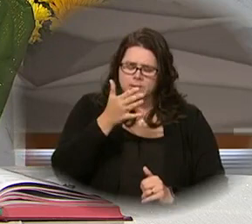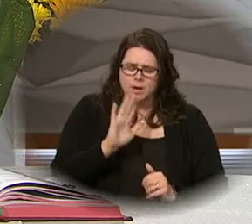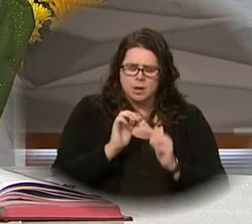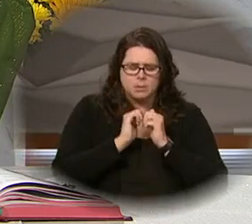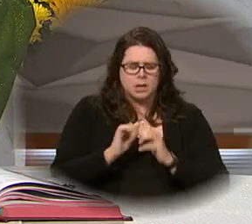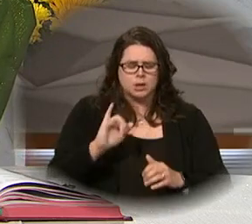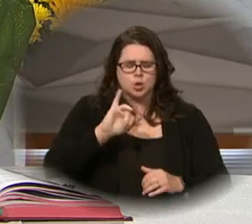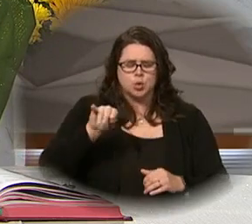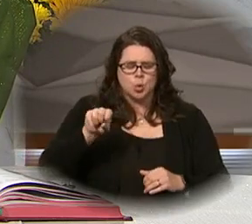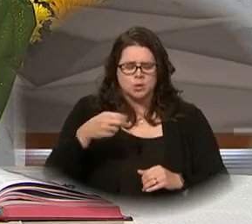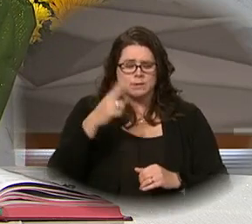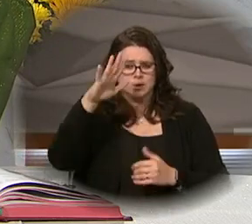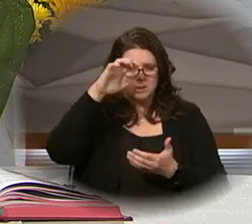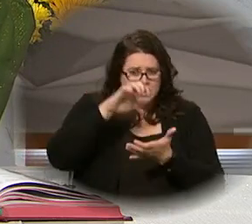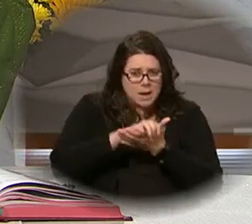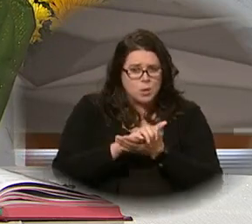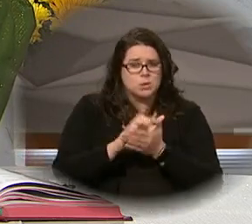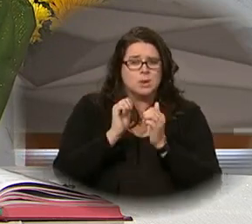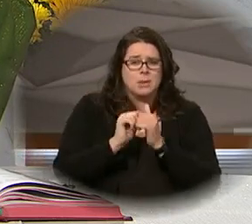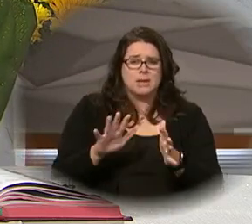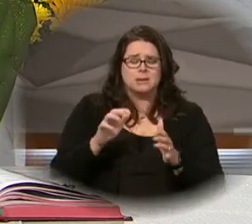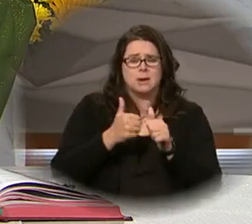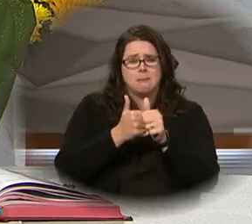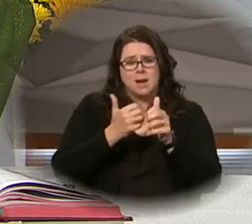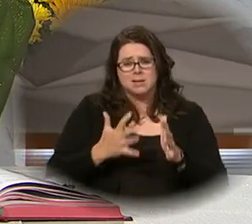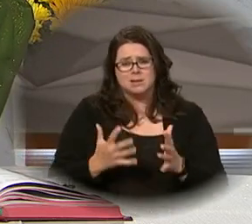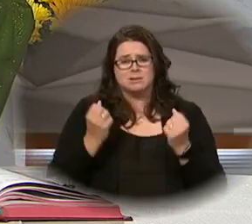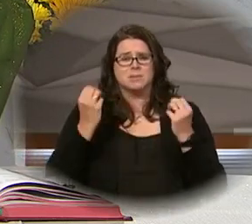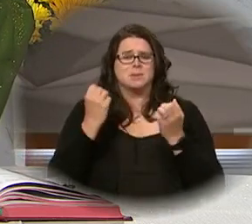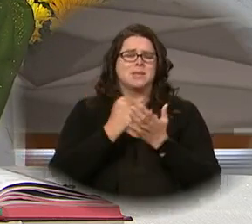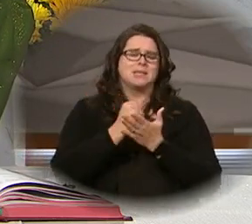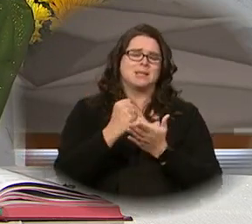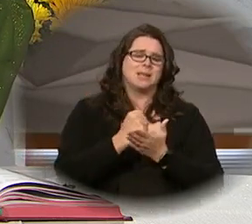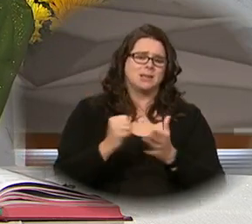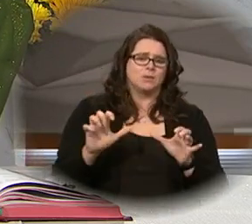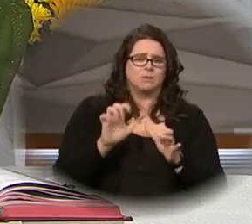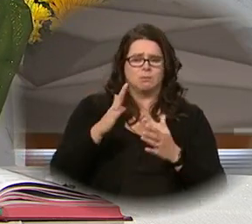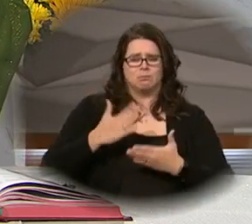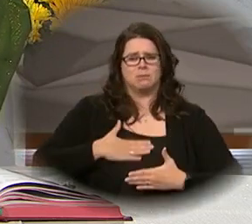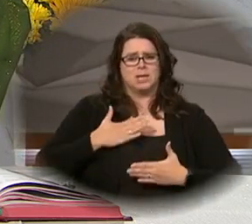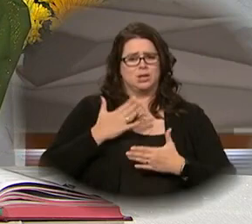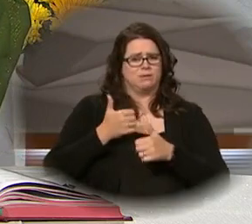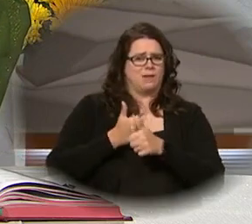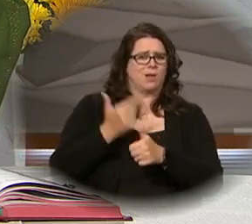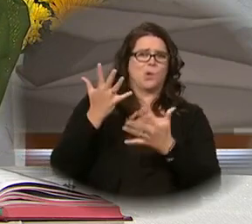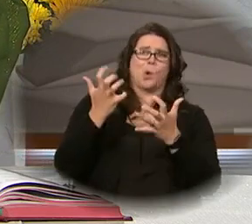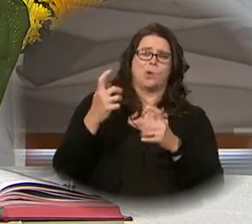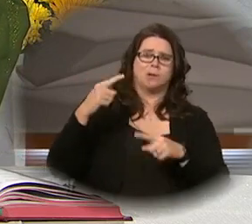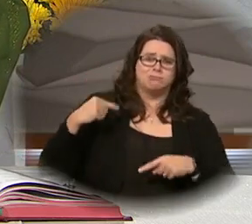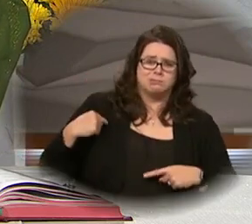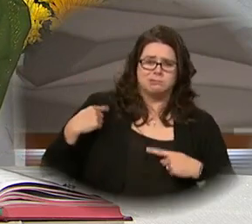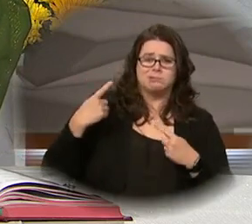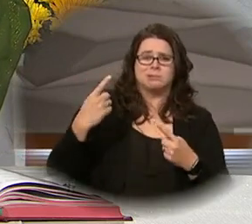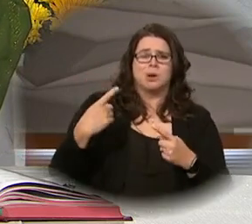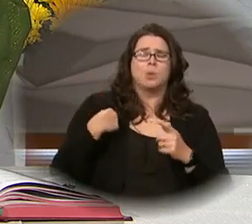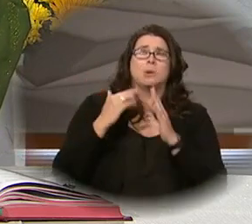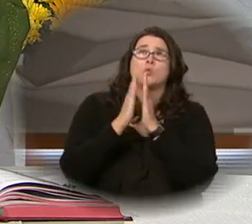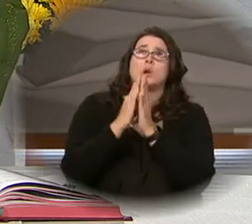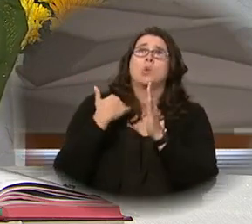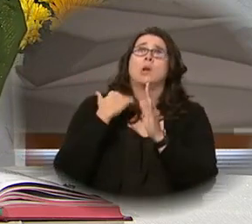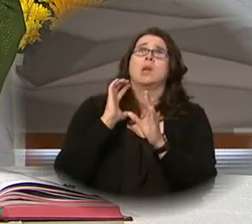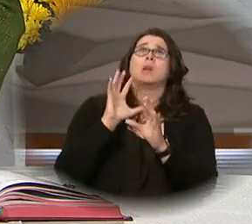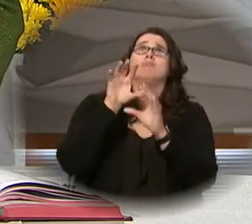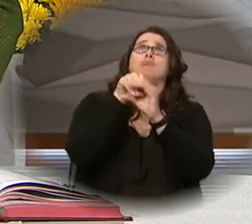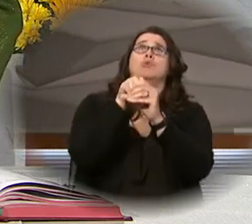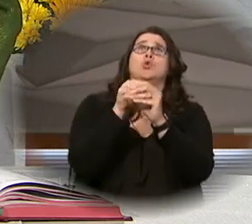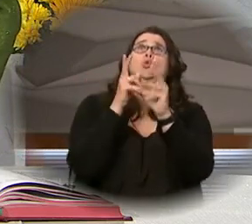blessed Joseph, her spouse, with the blessed apostles and all the saints who have pleased you throughout the ages, that we may merit to be co-heirs